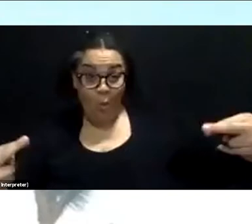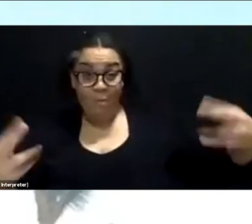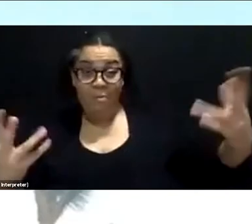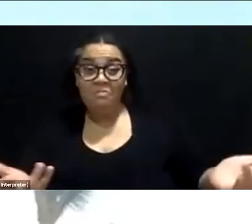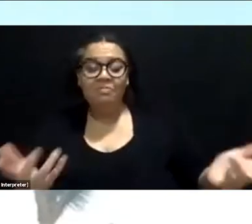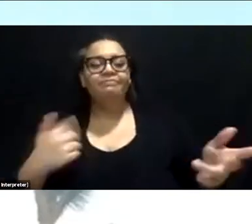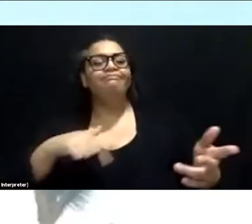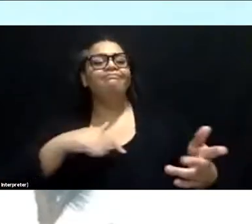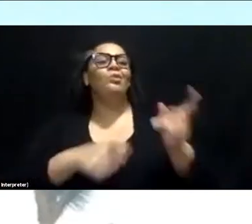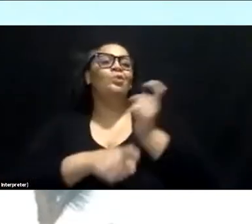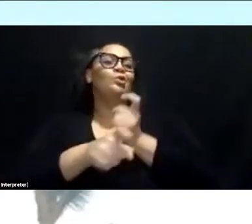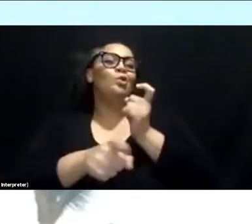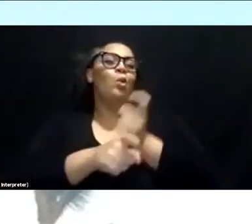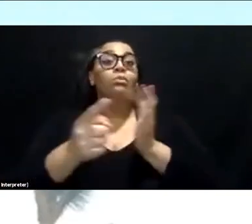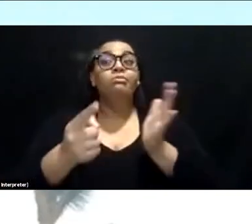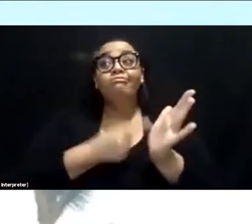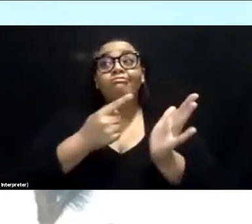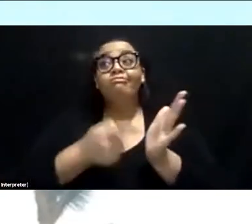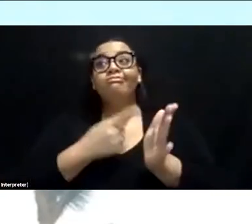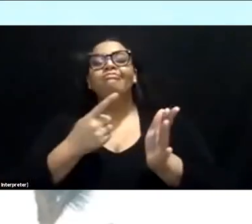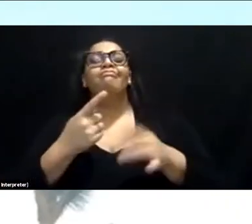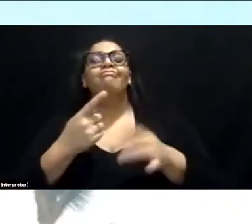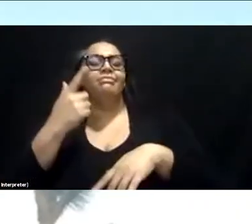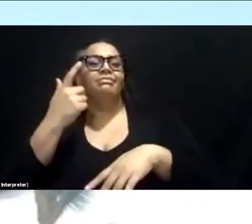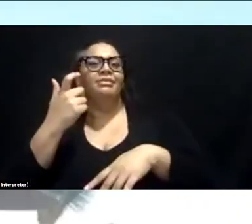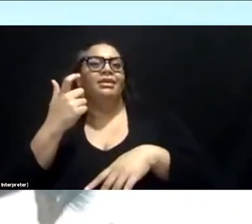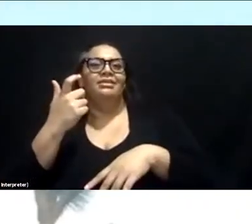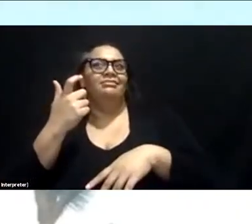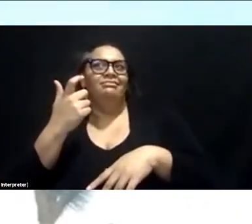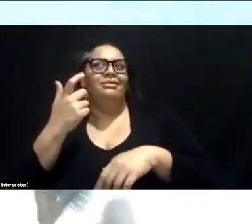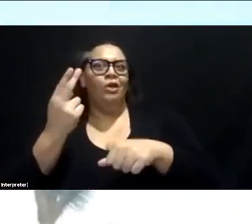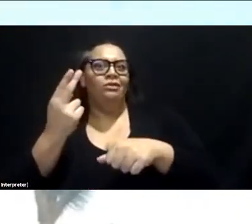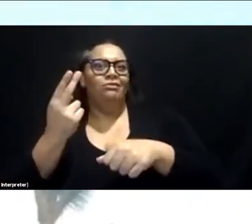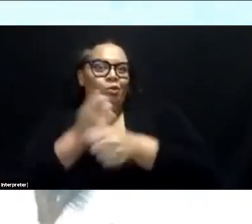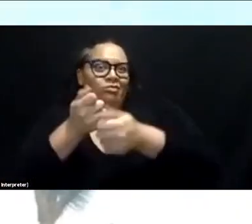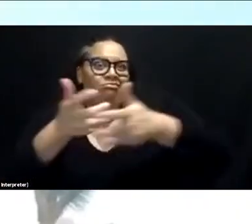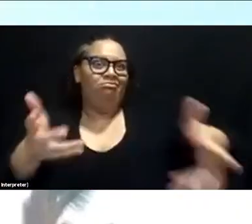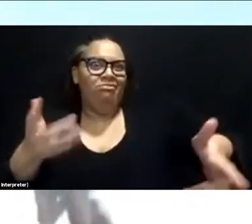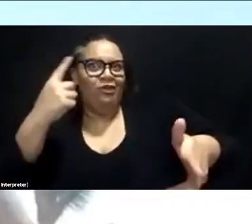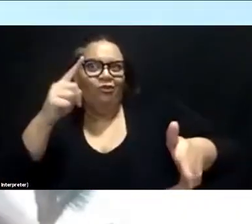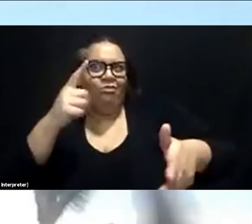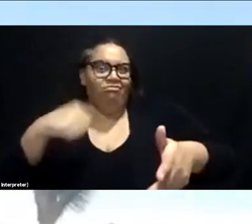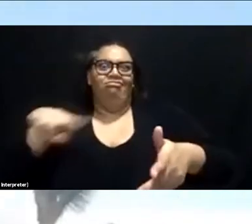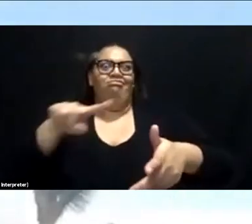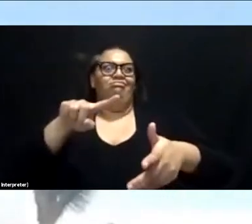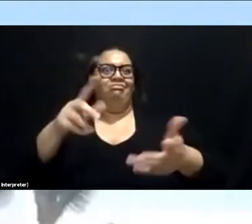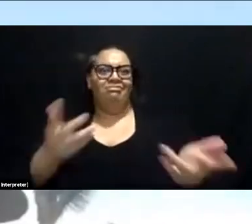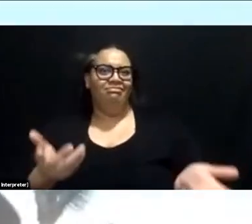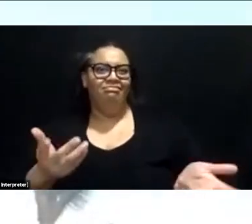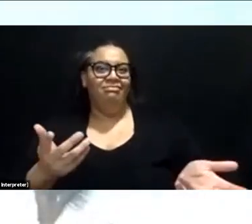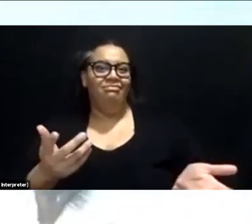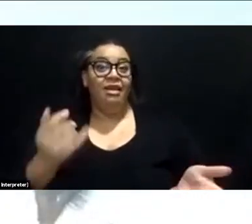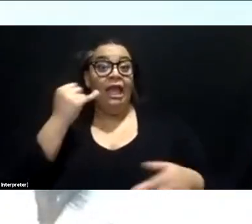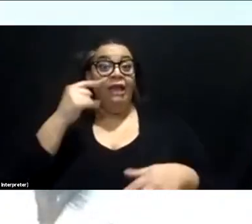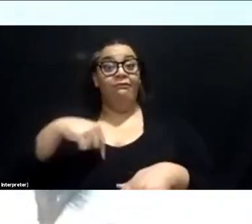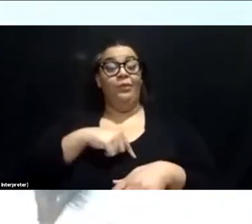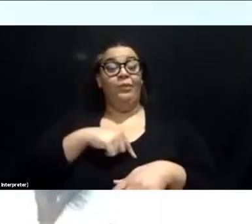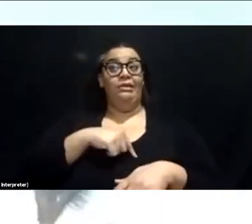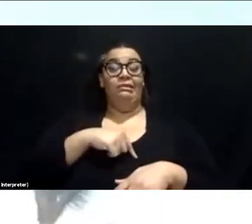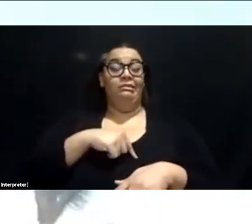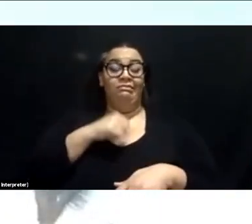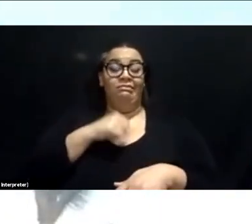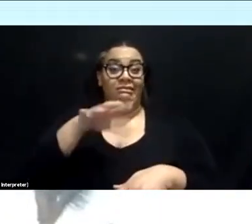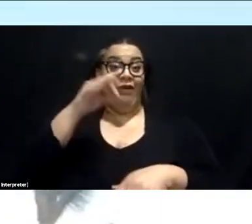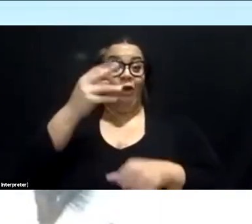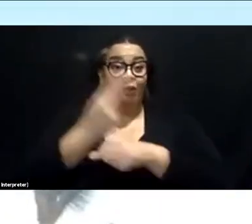is because they are useless to anyone. You know, if we'd found a way to consume them, we probably would have chopped them all down in the early 1900s, but